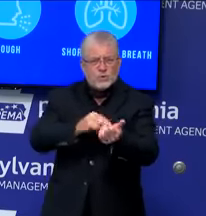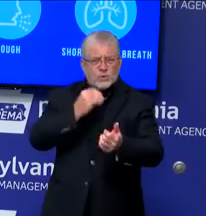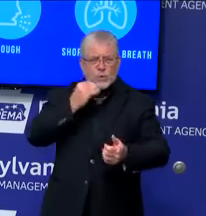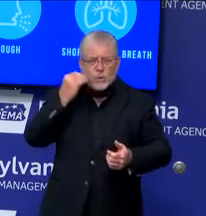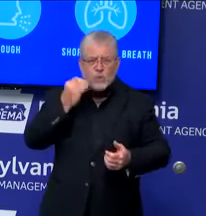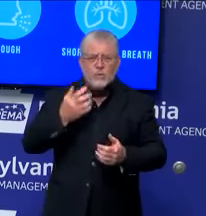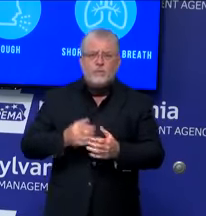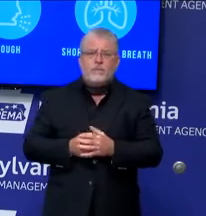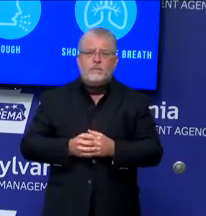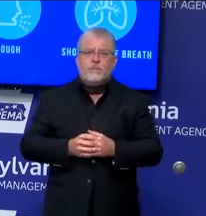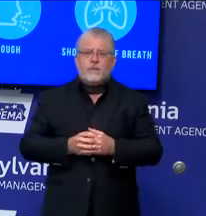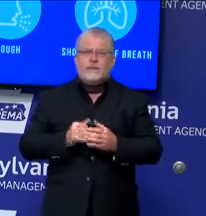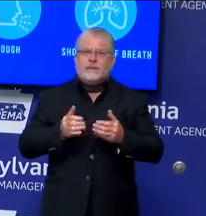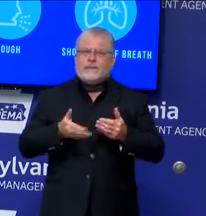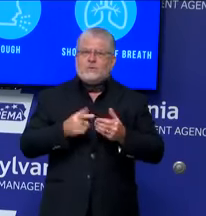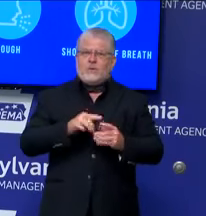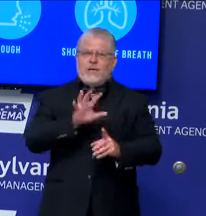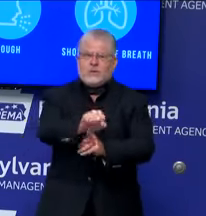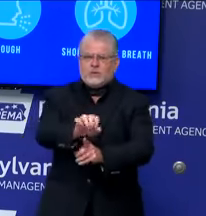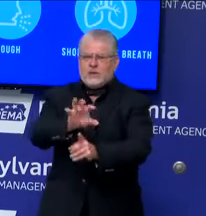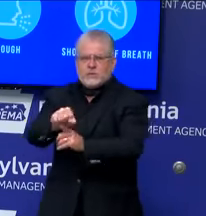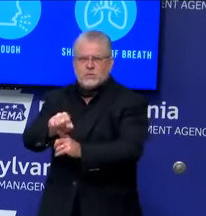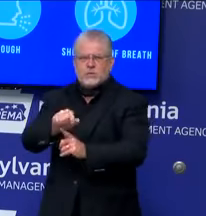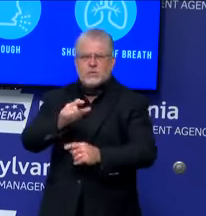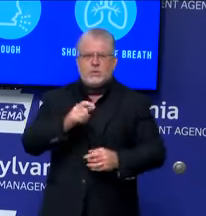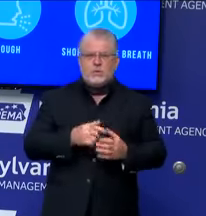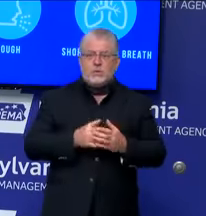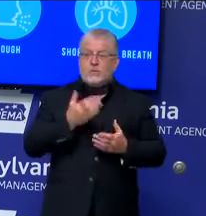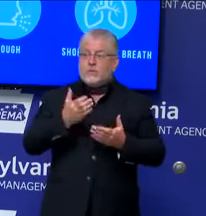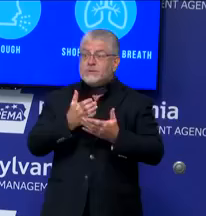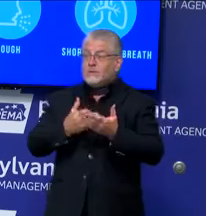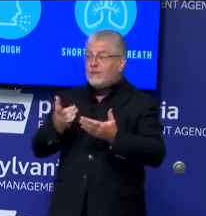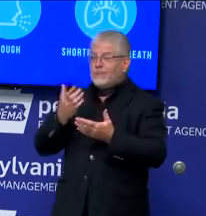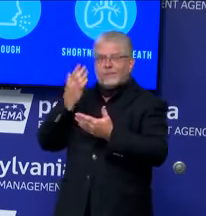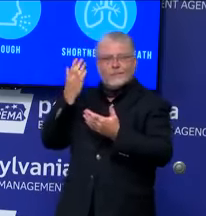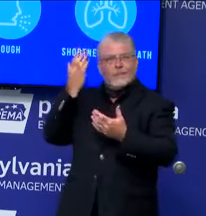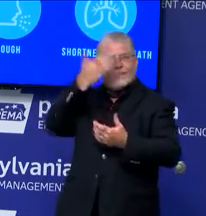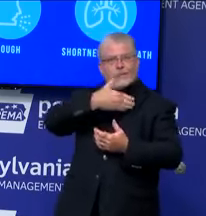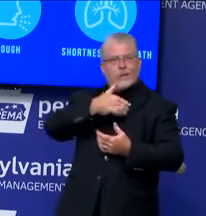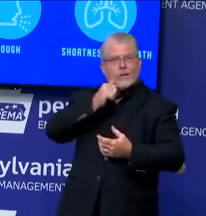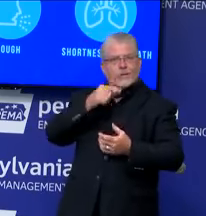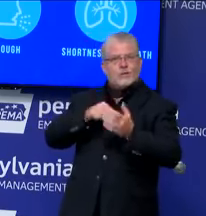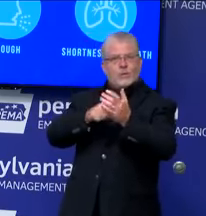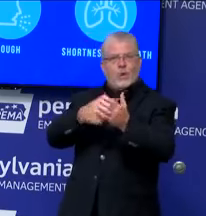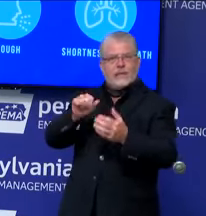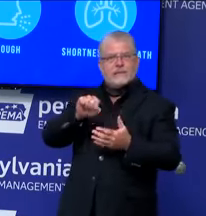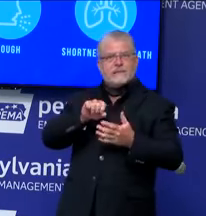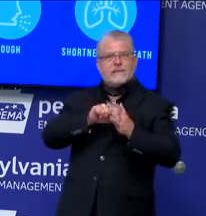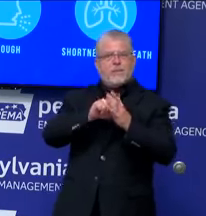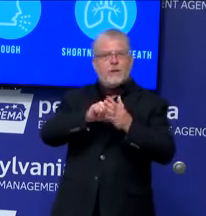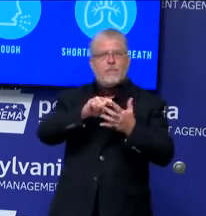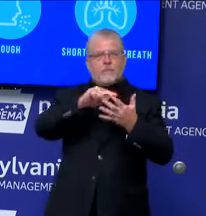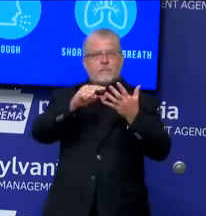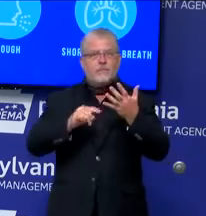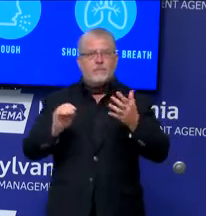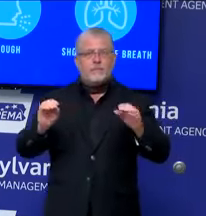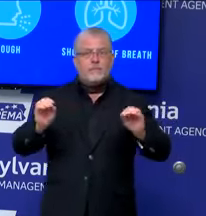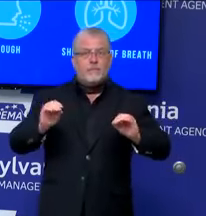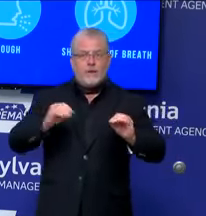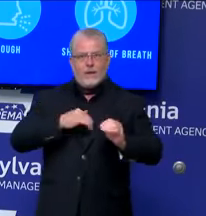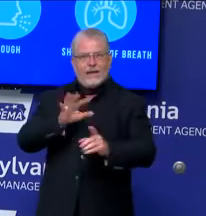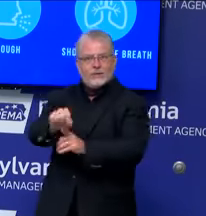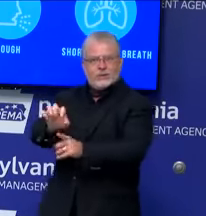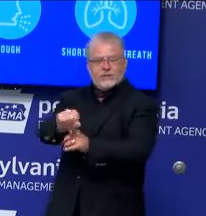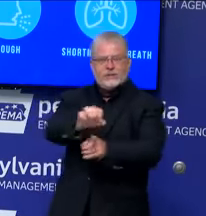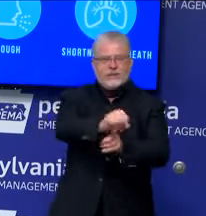asymptomatic positive residents and staff to prevent further spread. By completing universal